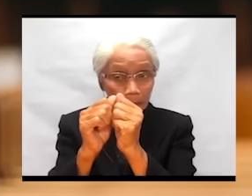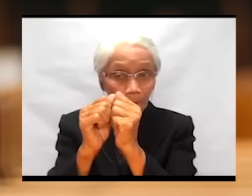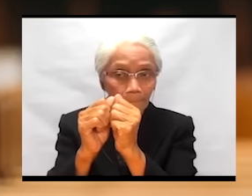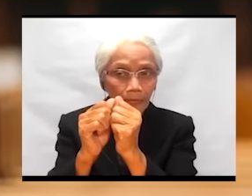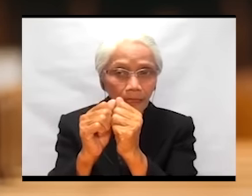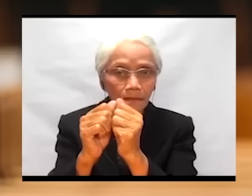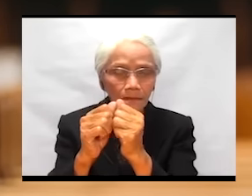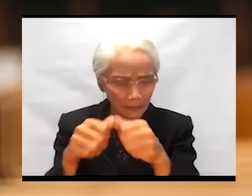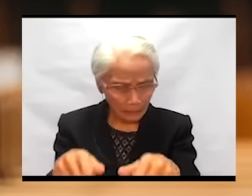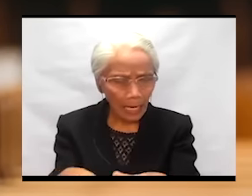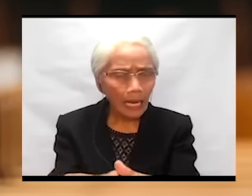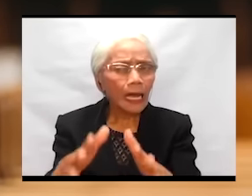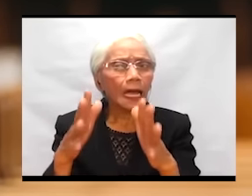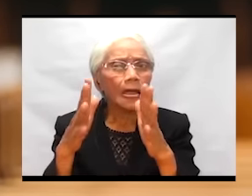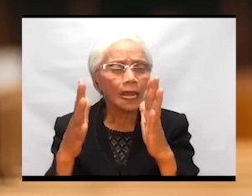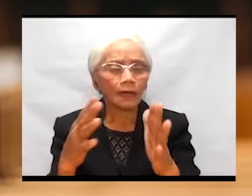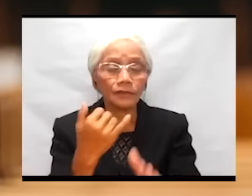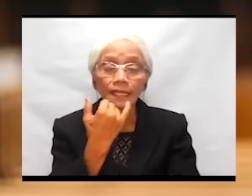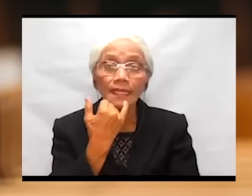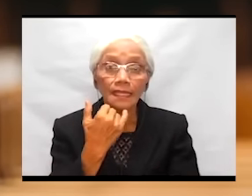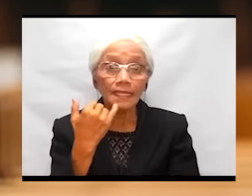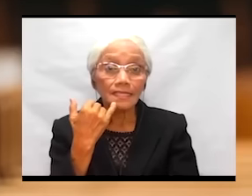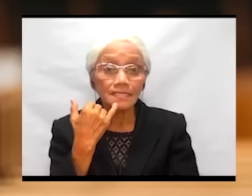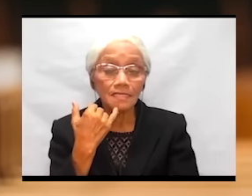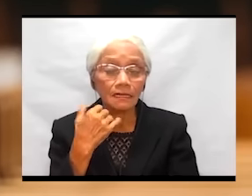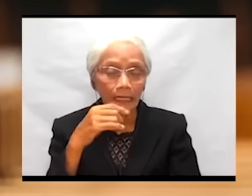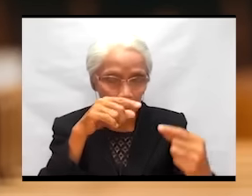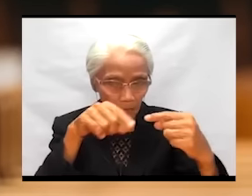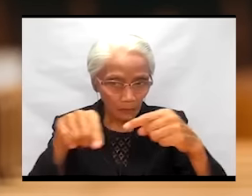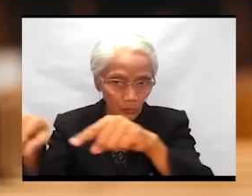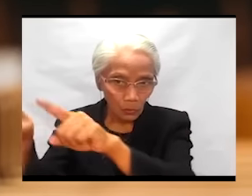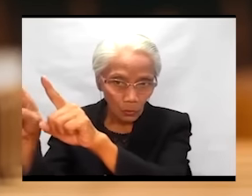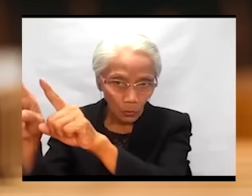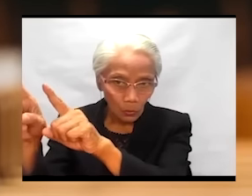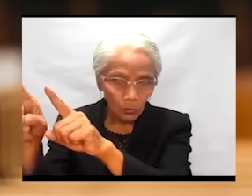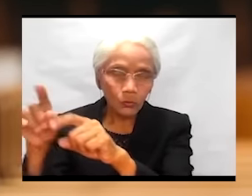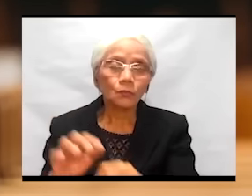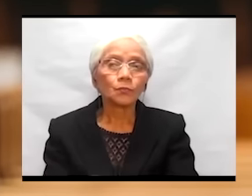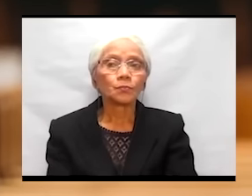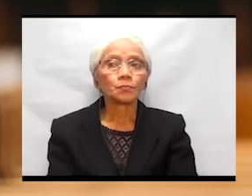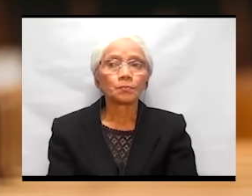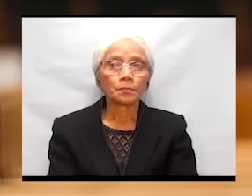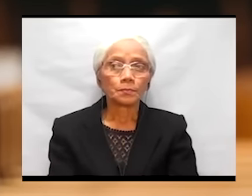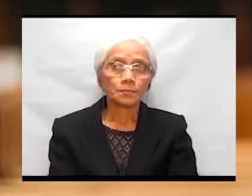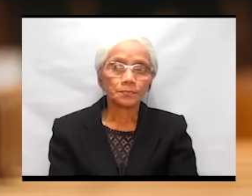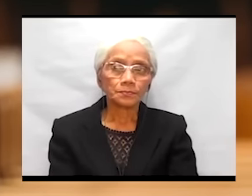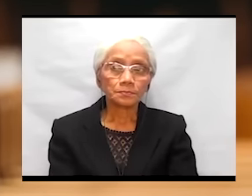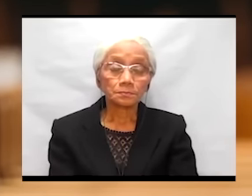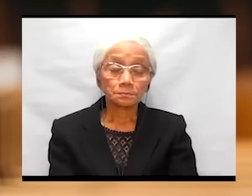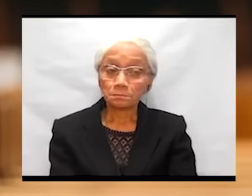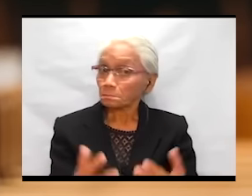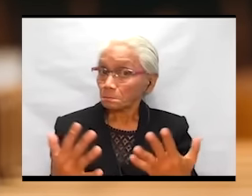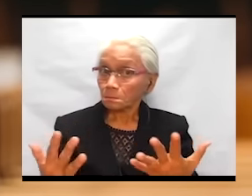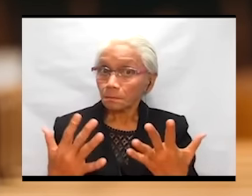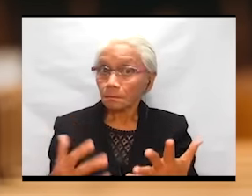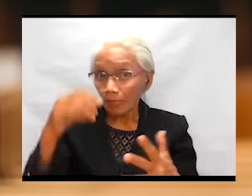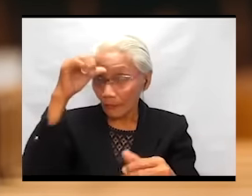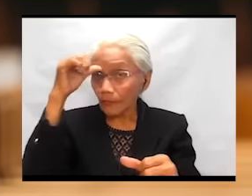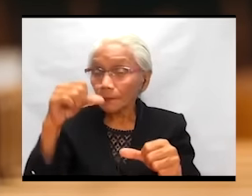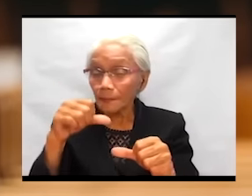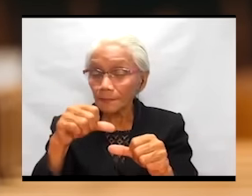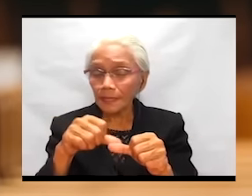to go, to go. Now, remember the story. They were